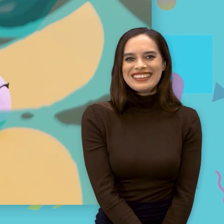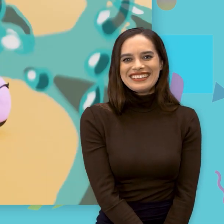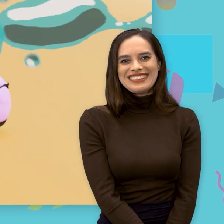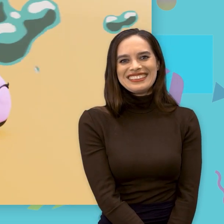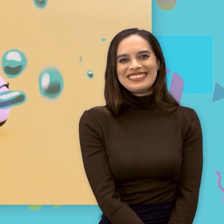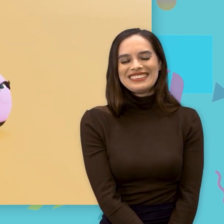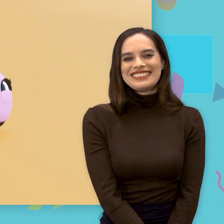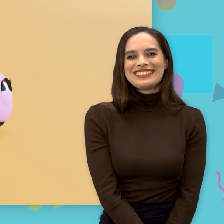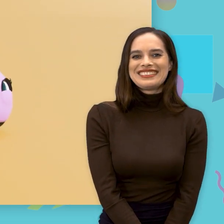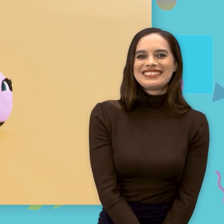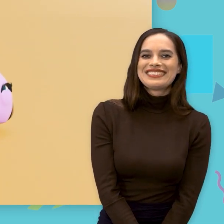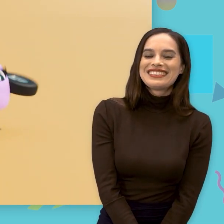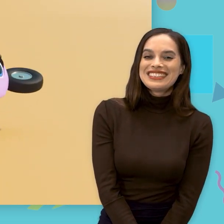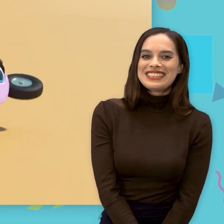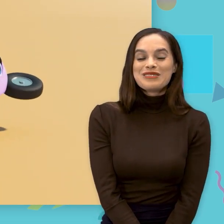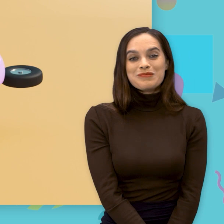Fuck! Thank you.